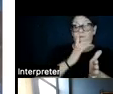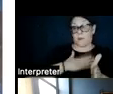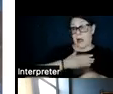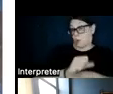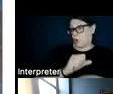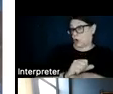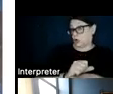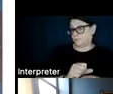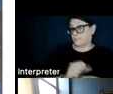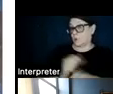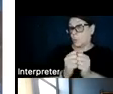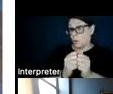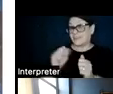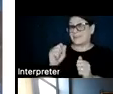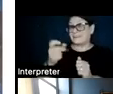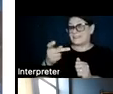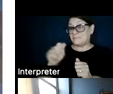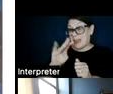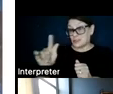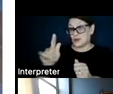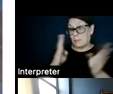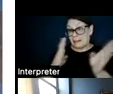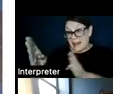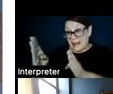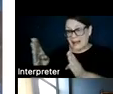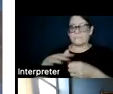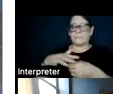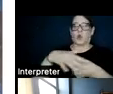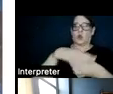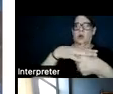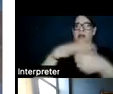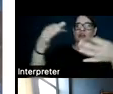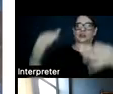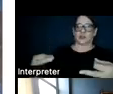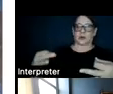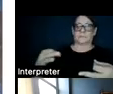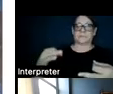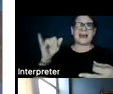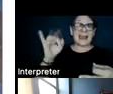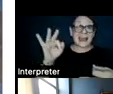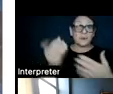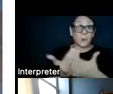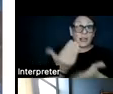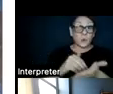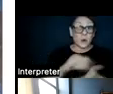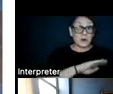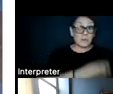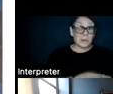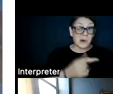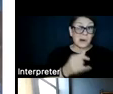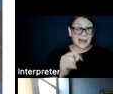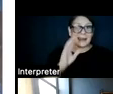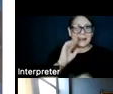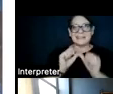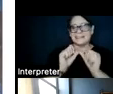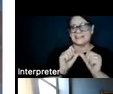with spatial planning is that location determines whether or not a renewable power plant is sustainable